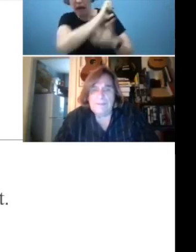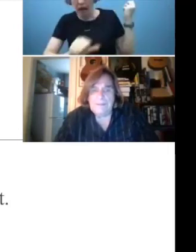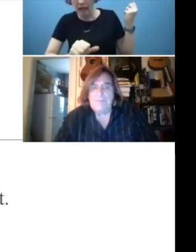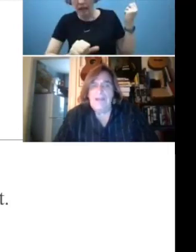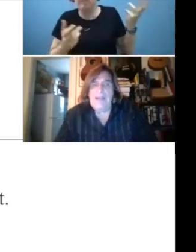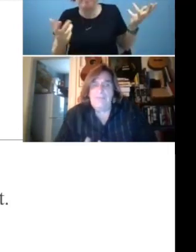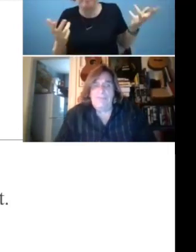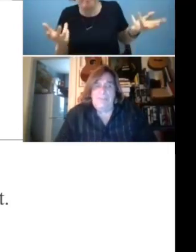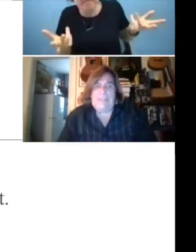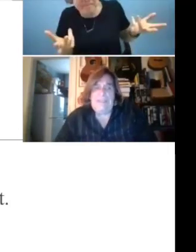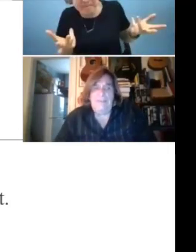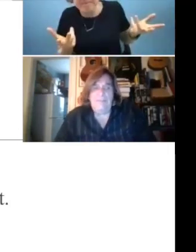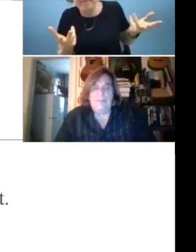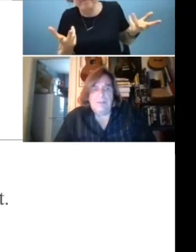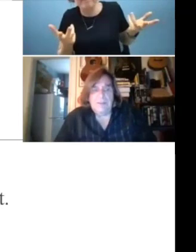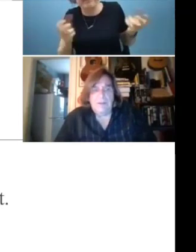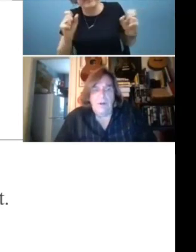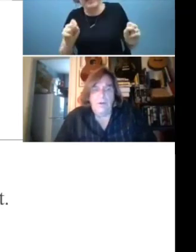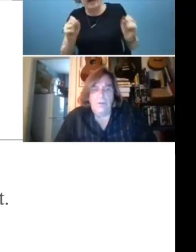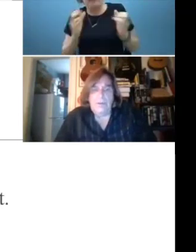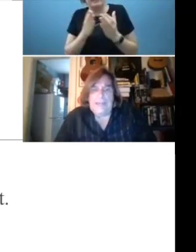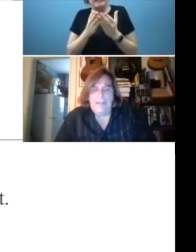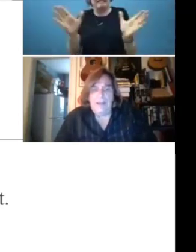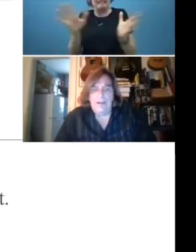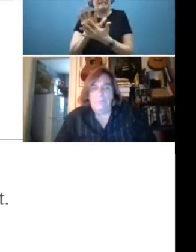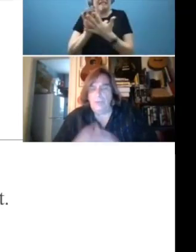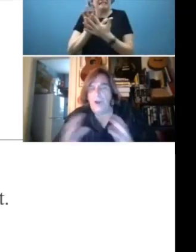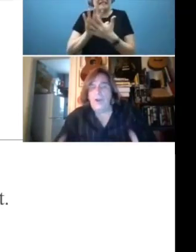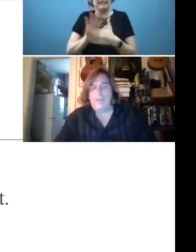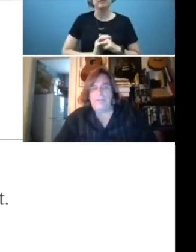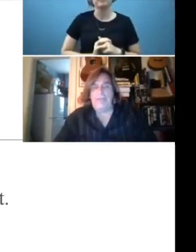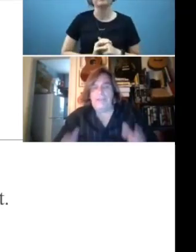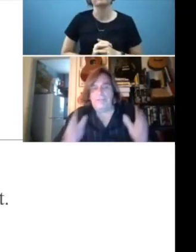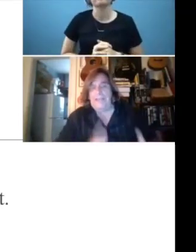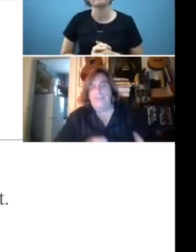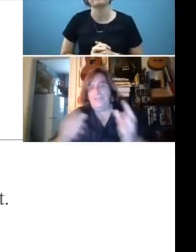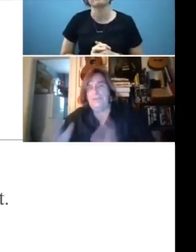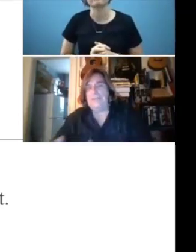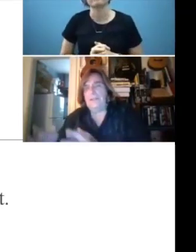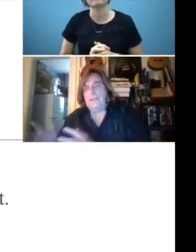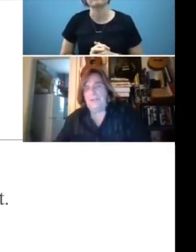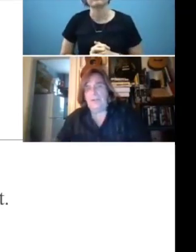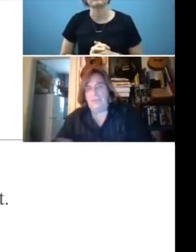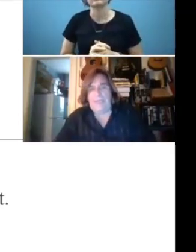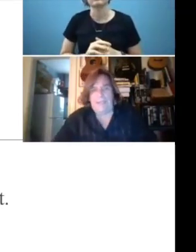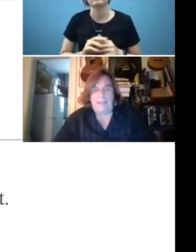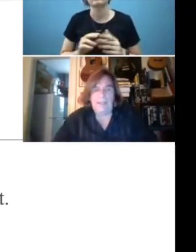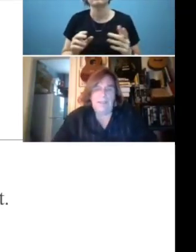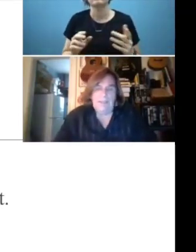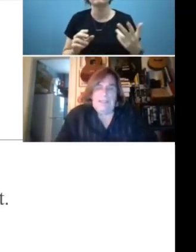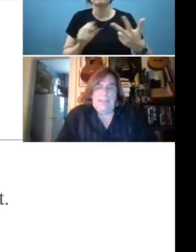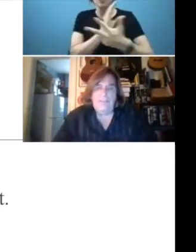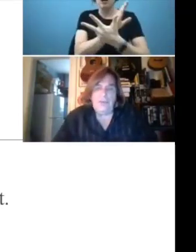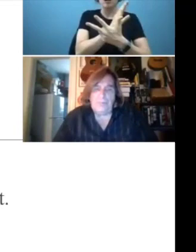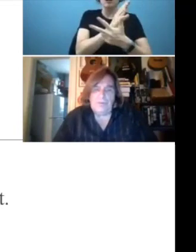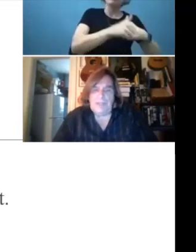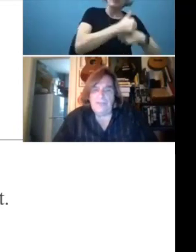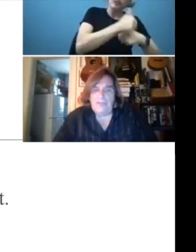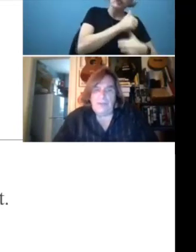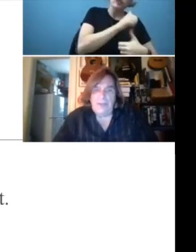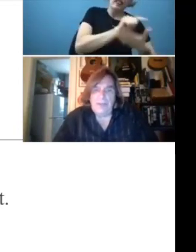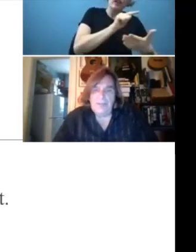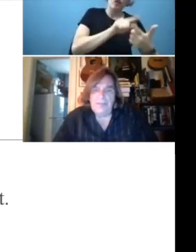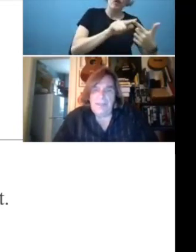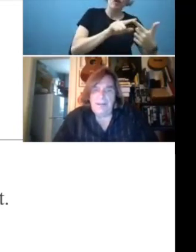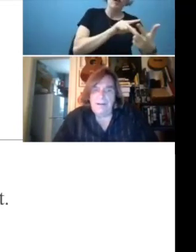sometimes these, although broad on their face, dangerous, illegal, and inhumane, in interpretation,